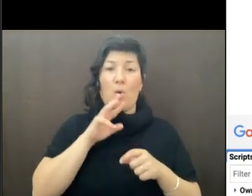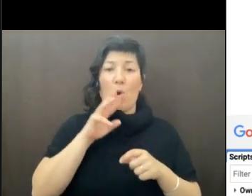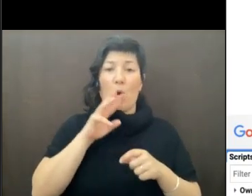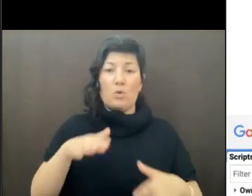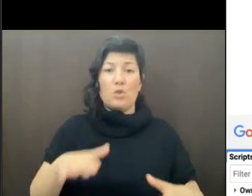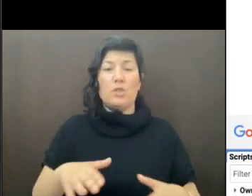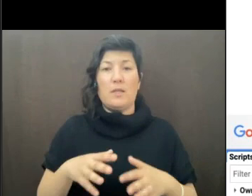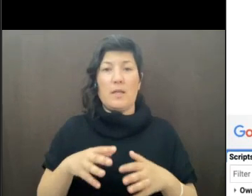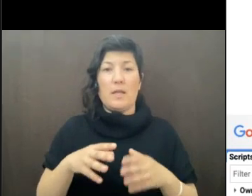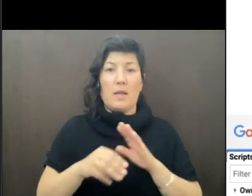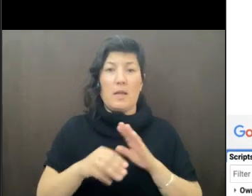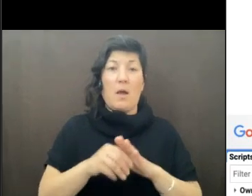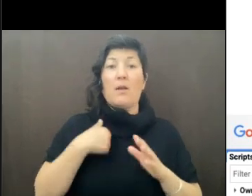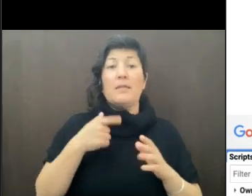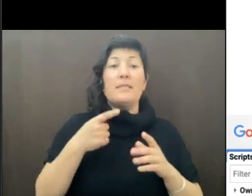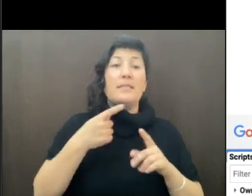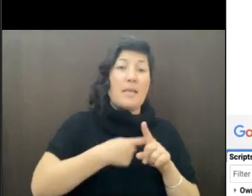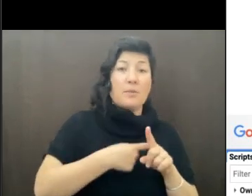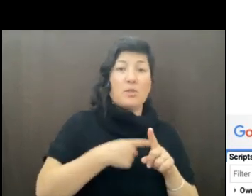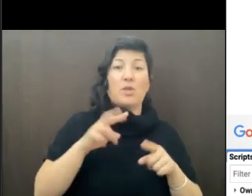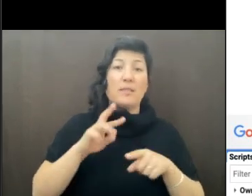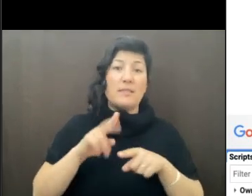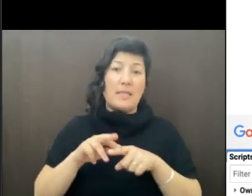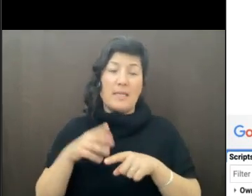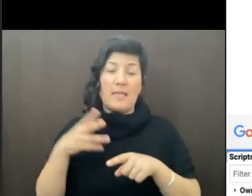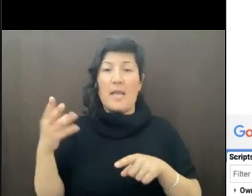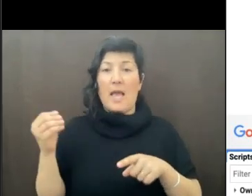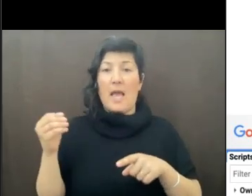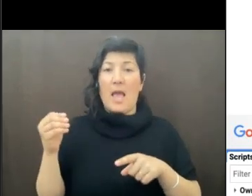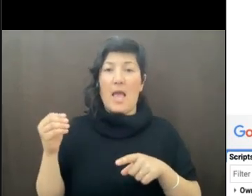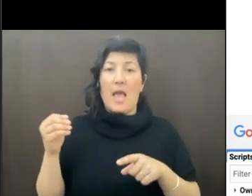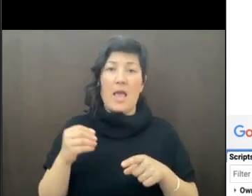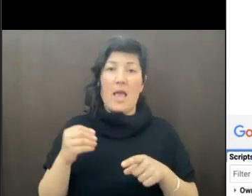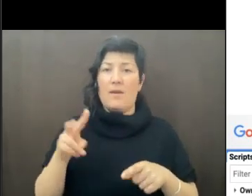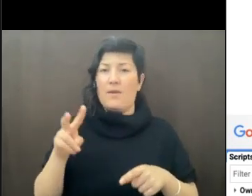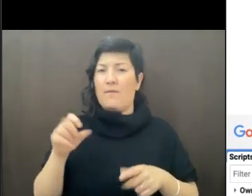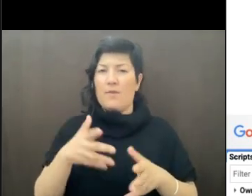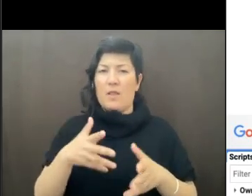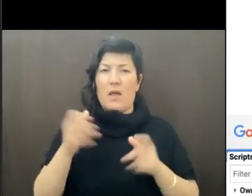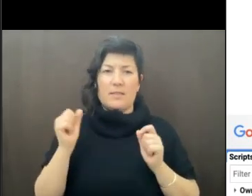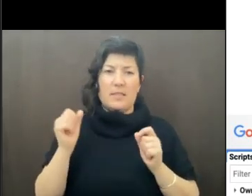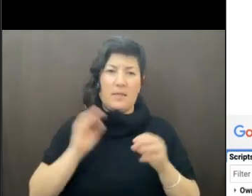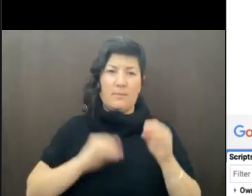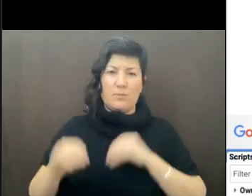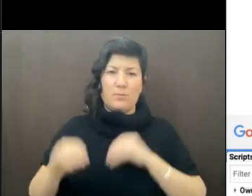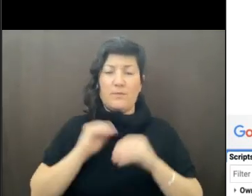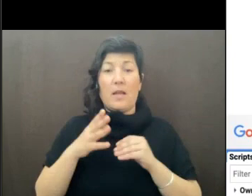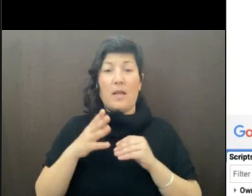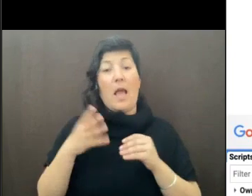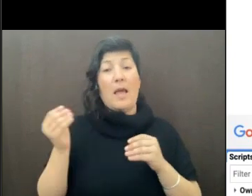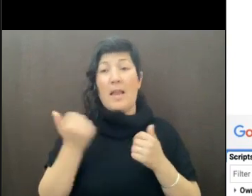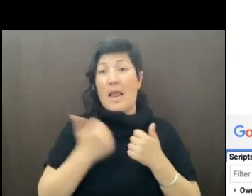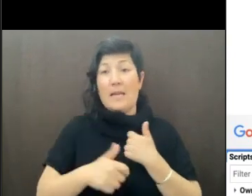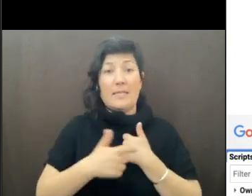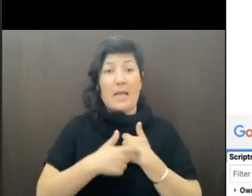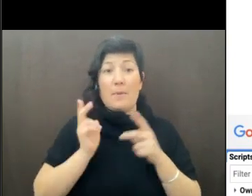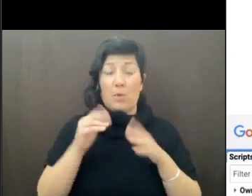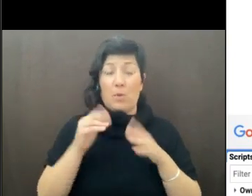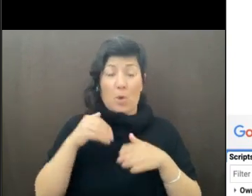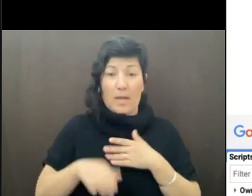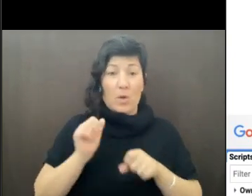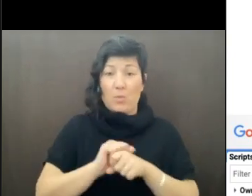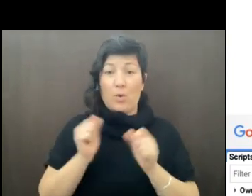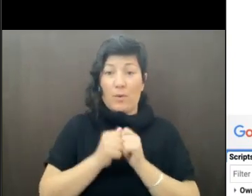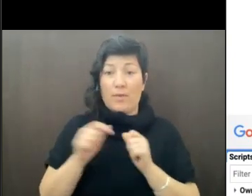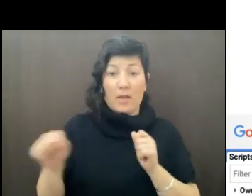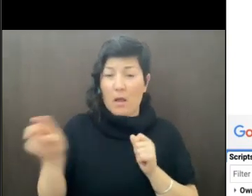It's every six hours since 1993. And you can, this data is all live and people can go in and work with it and jump around